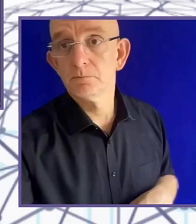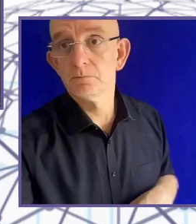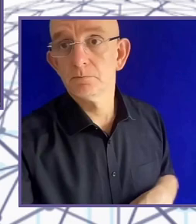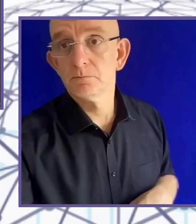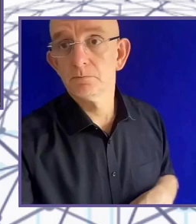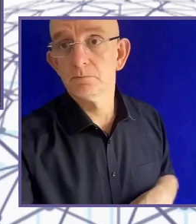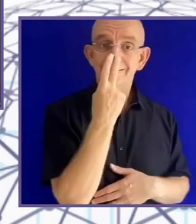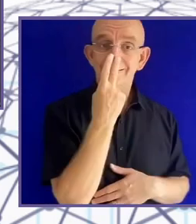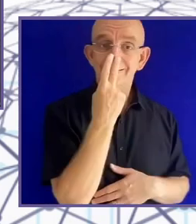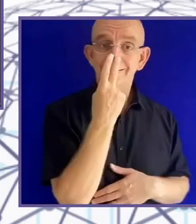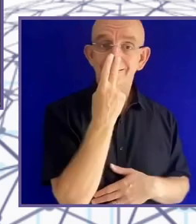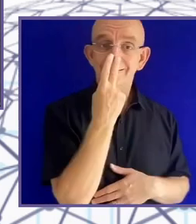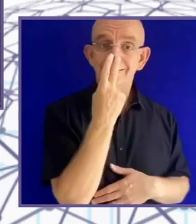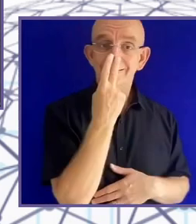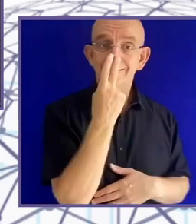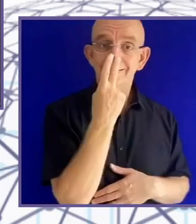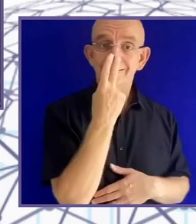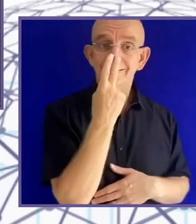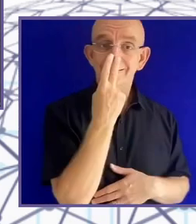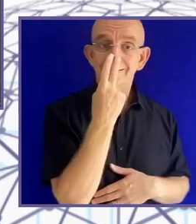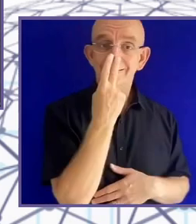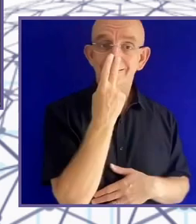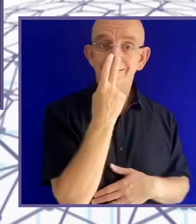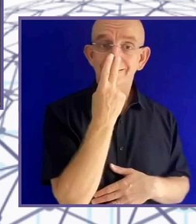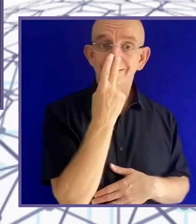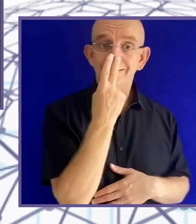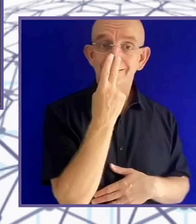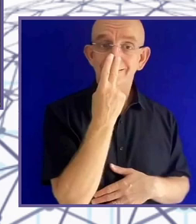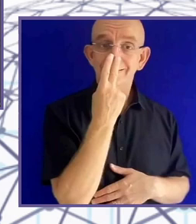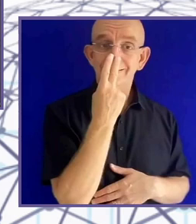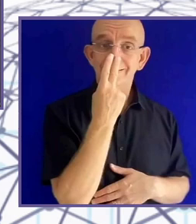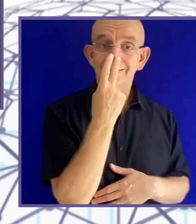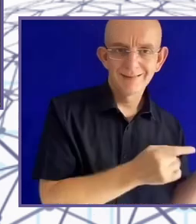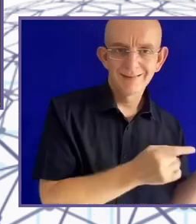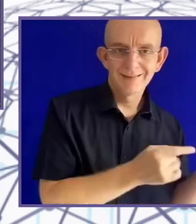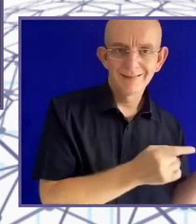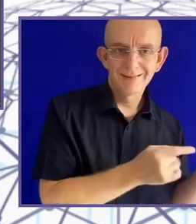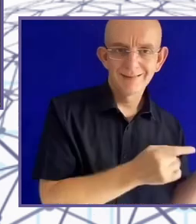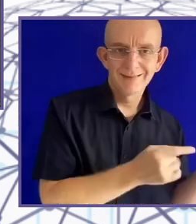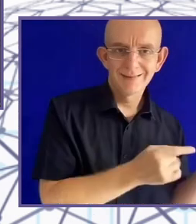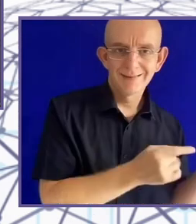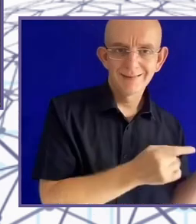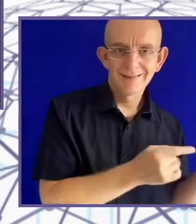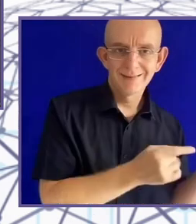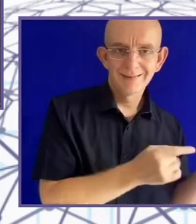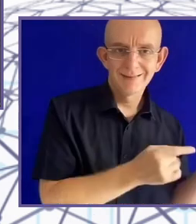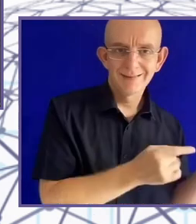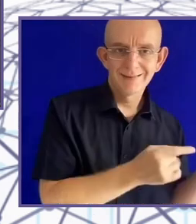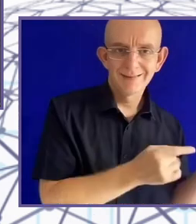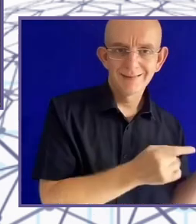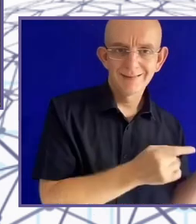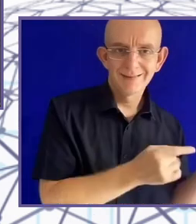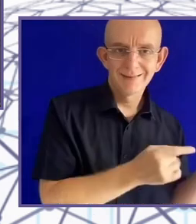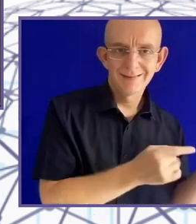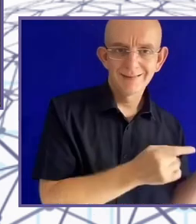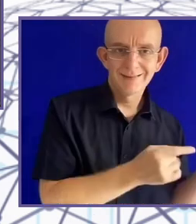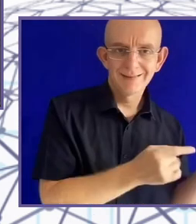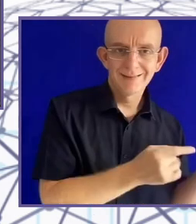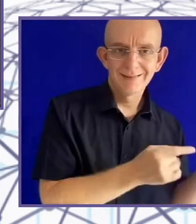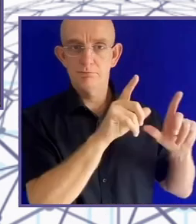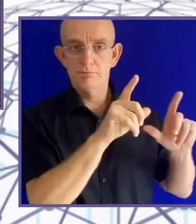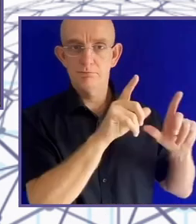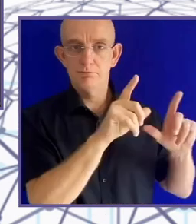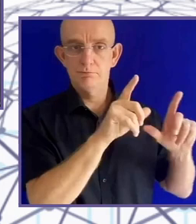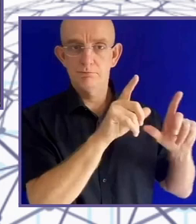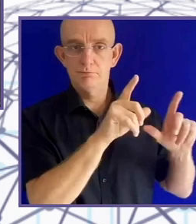It's really funny. If we could go back to the first slide before we get to exostars and some haptic shoes. I amusing and pleasing. I do think